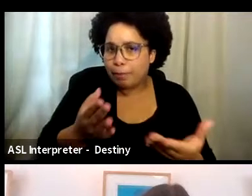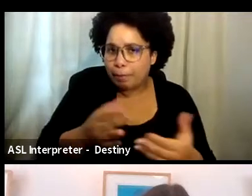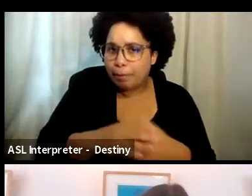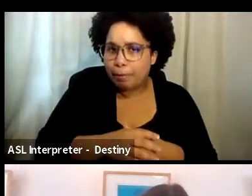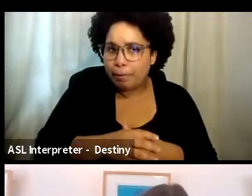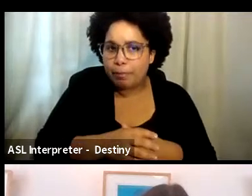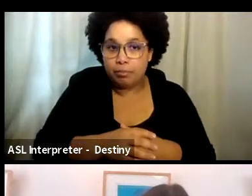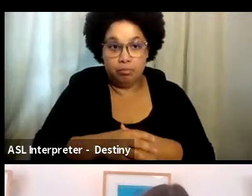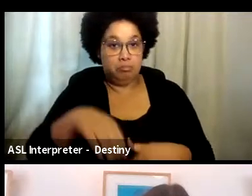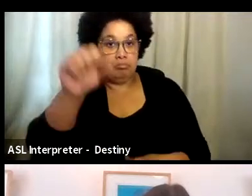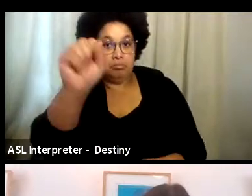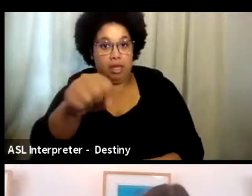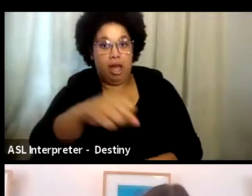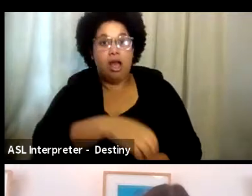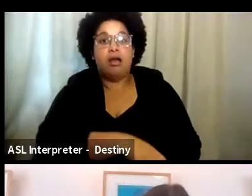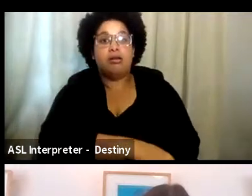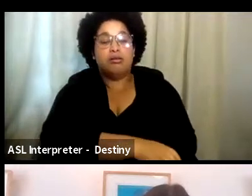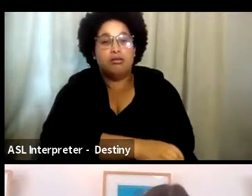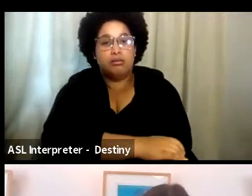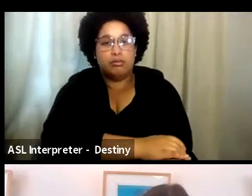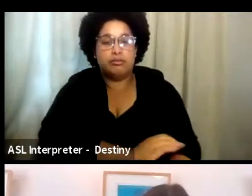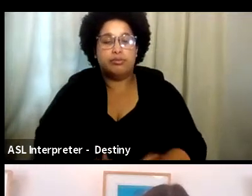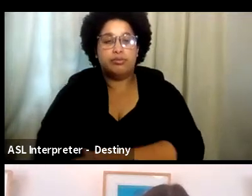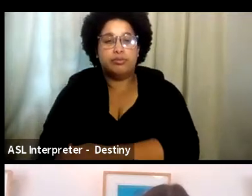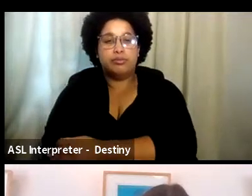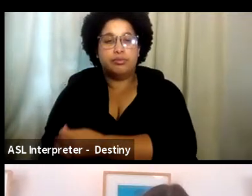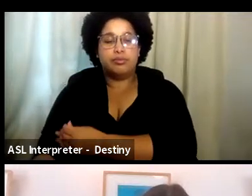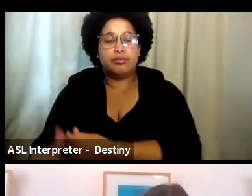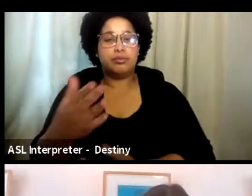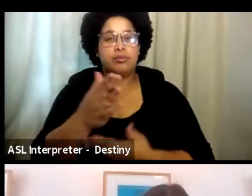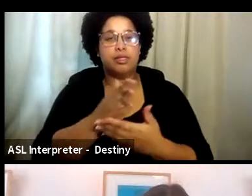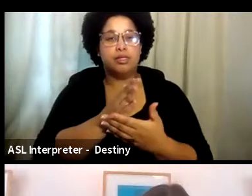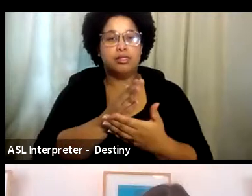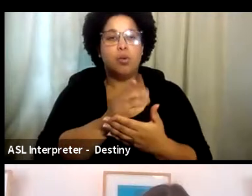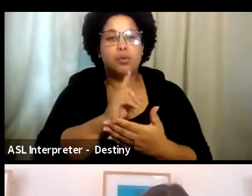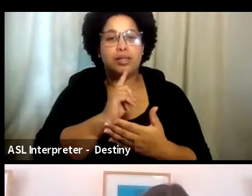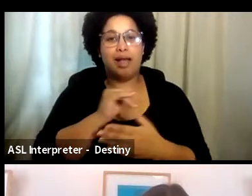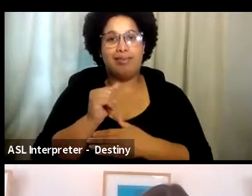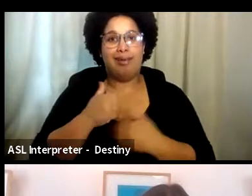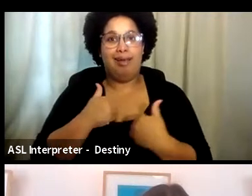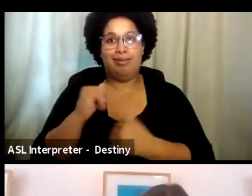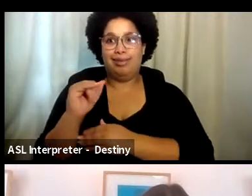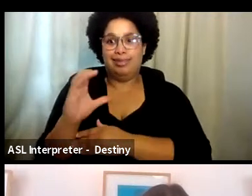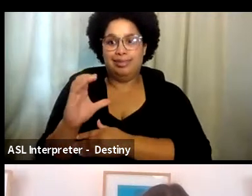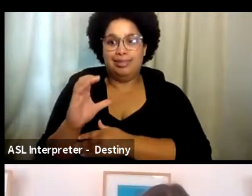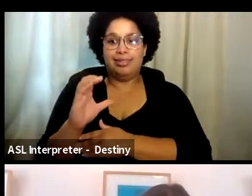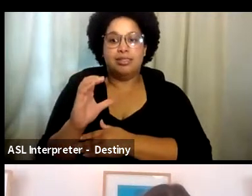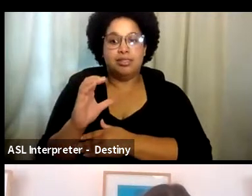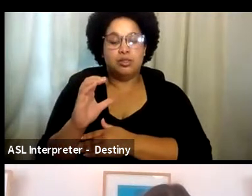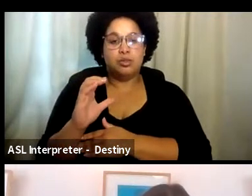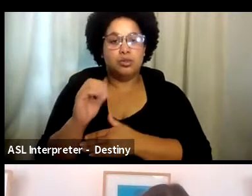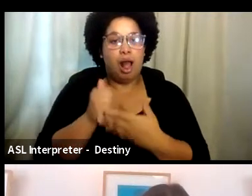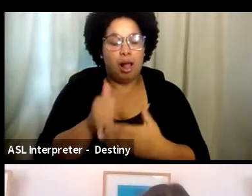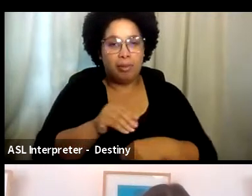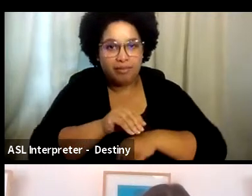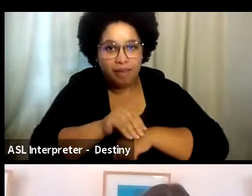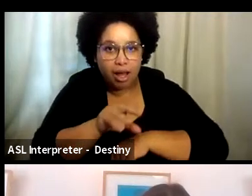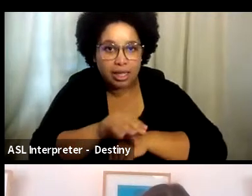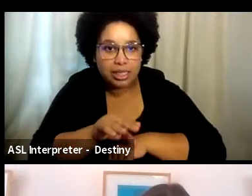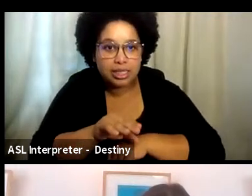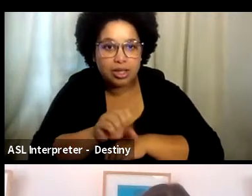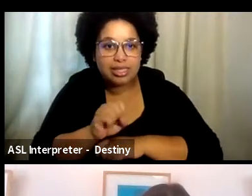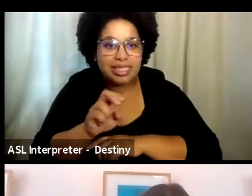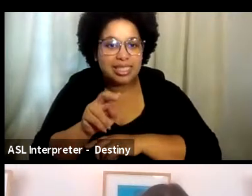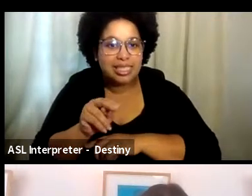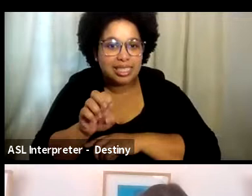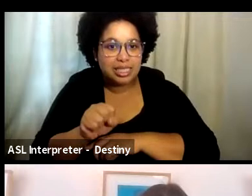Yeah. So some of, sure. Some of having an intimacy coordinator there is also to help advise on scenes where